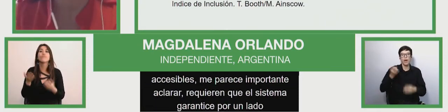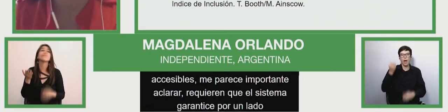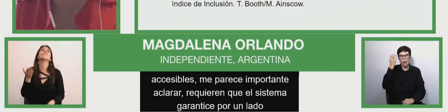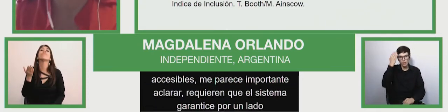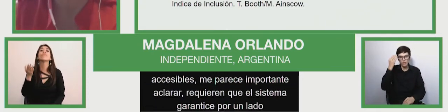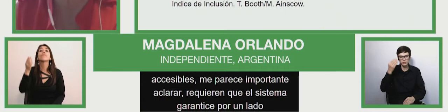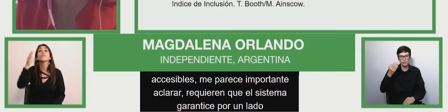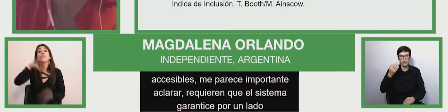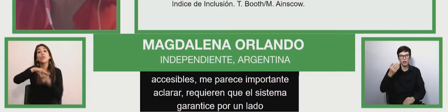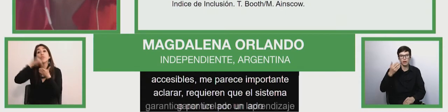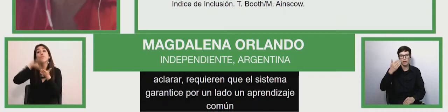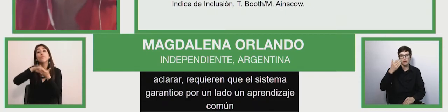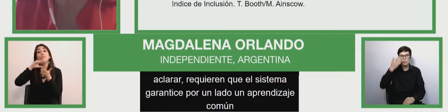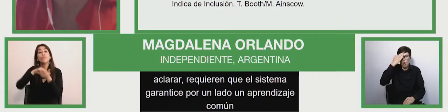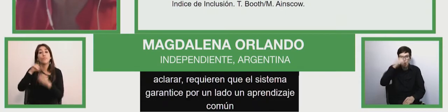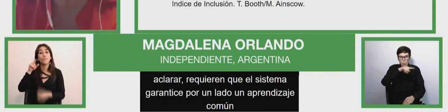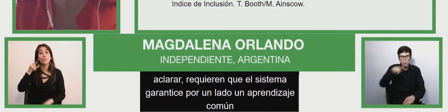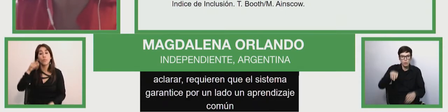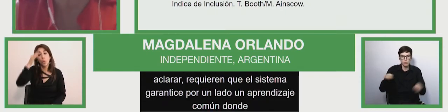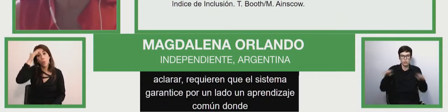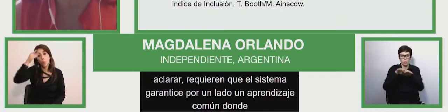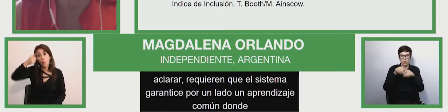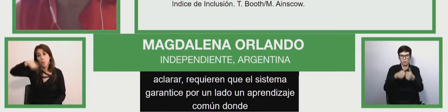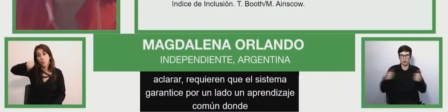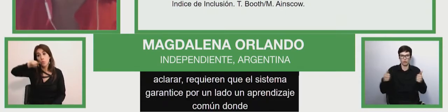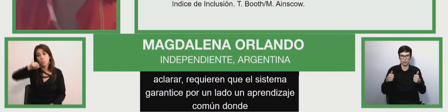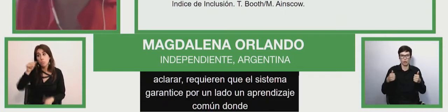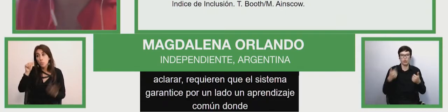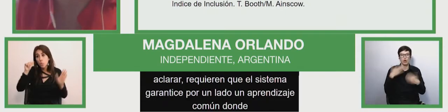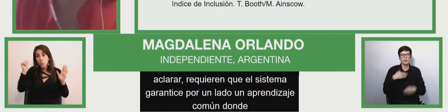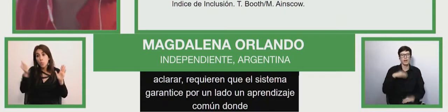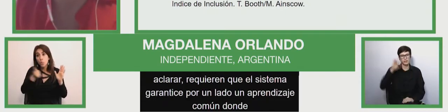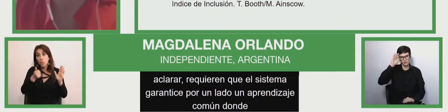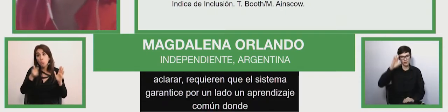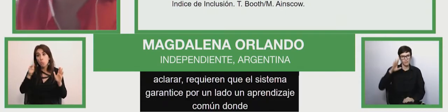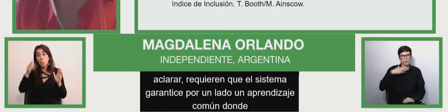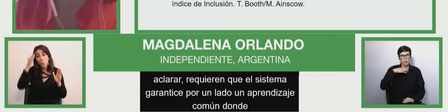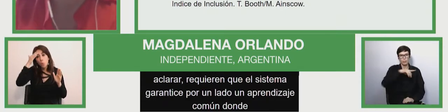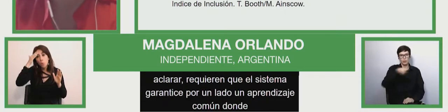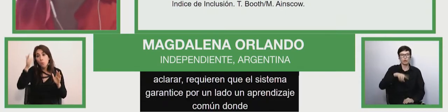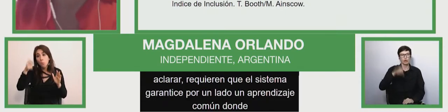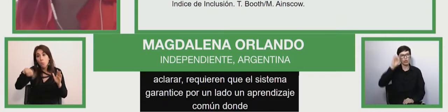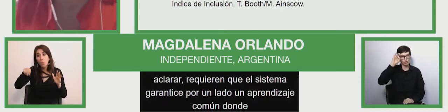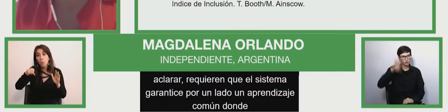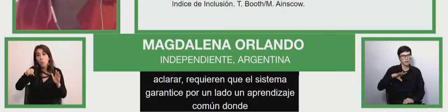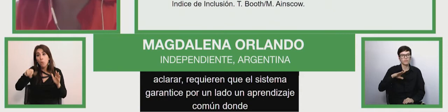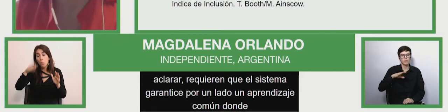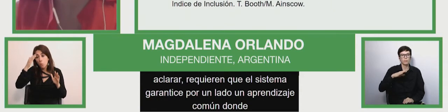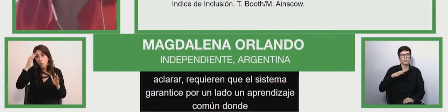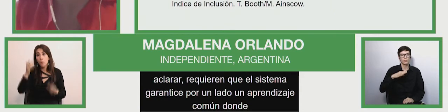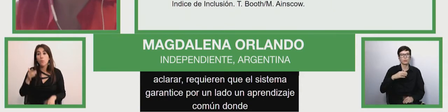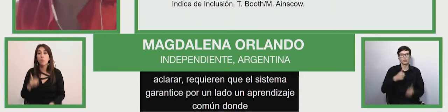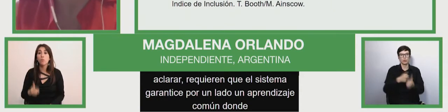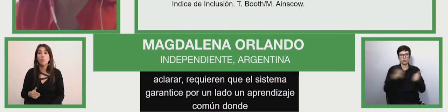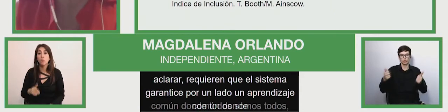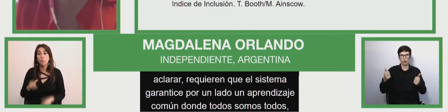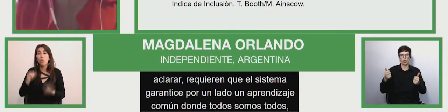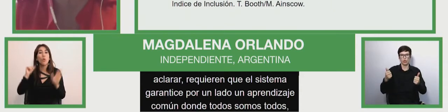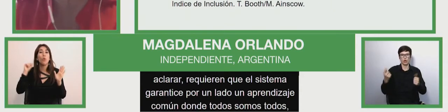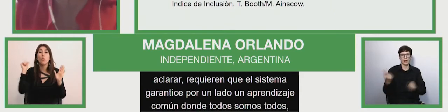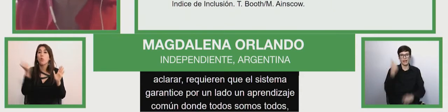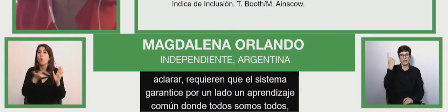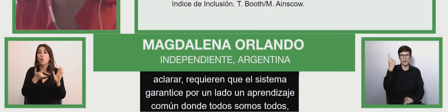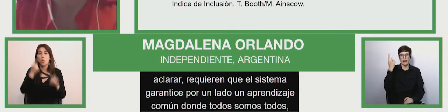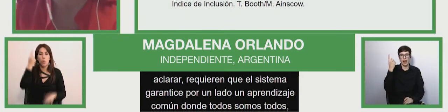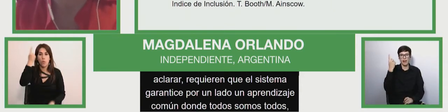that's been repeated by my colleagues we all know that but we all know also that everybody in general is not in